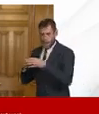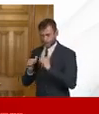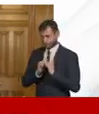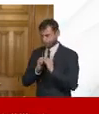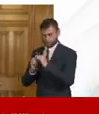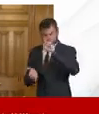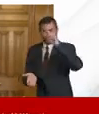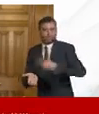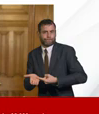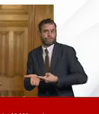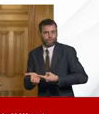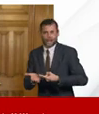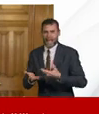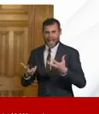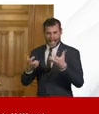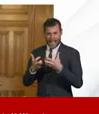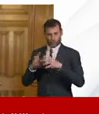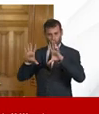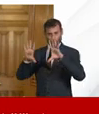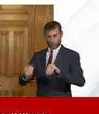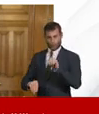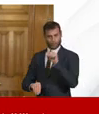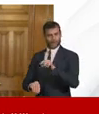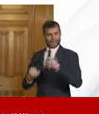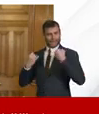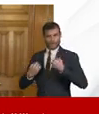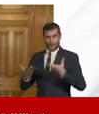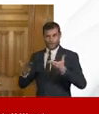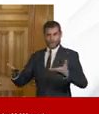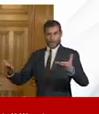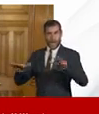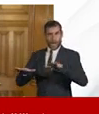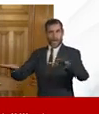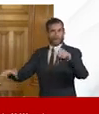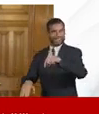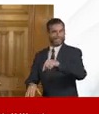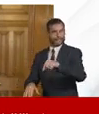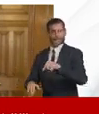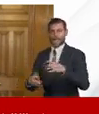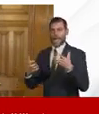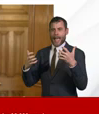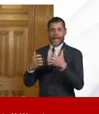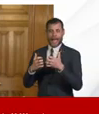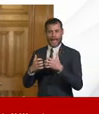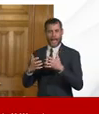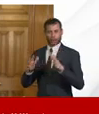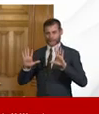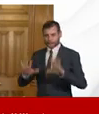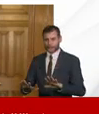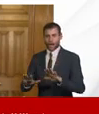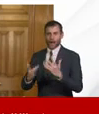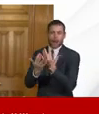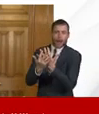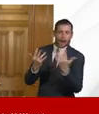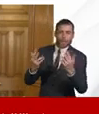this virus and that is the only thing that matters and how we minimize the overall number of deaths from the virus